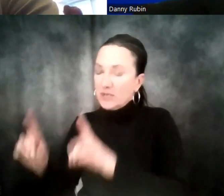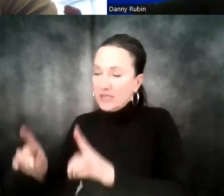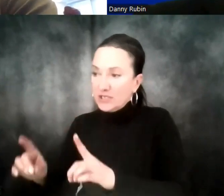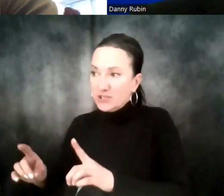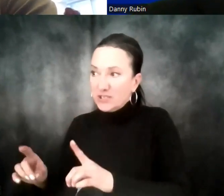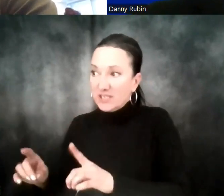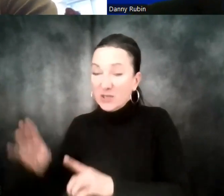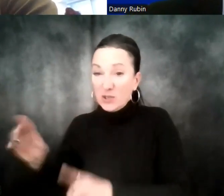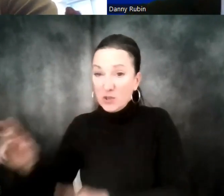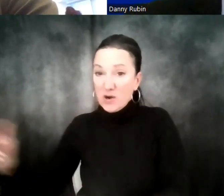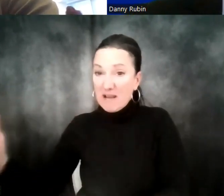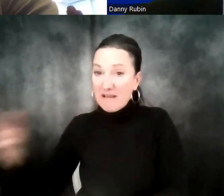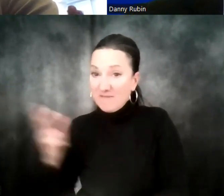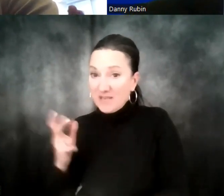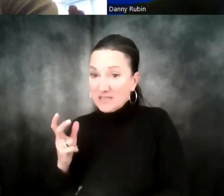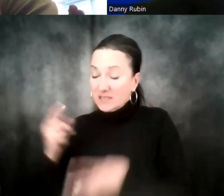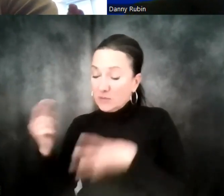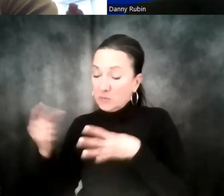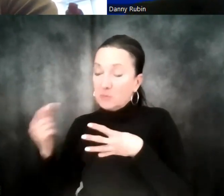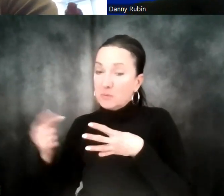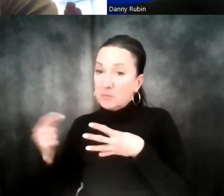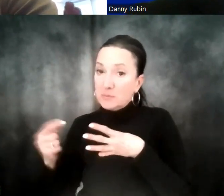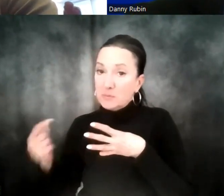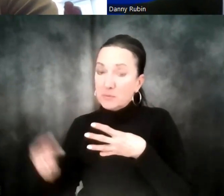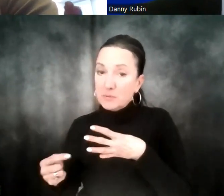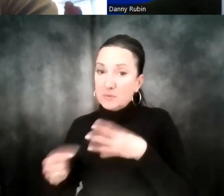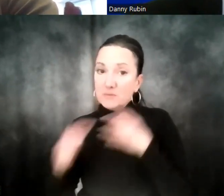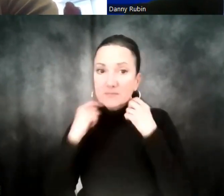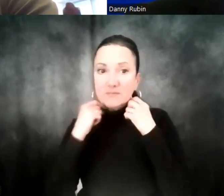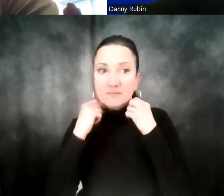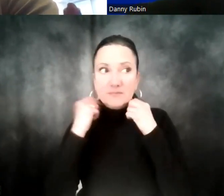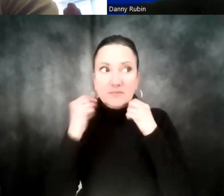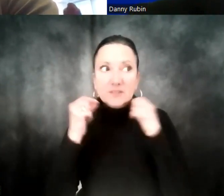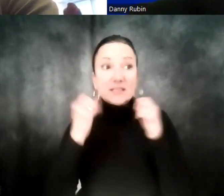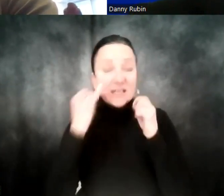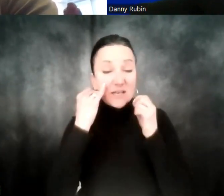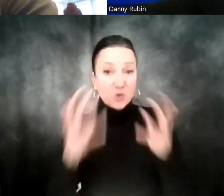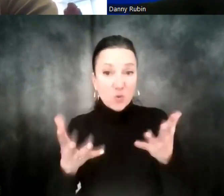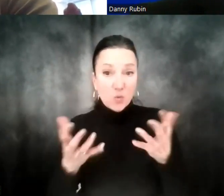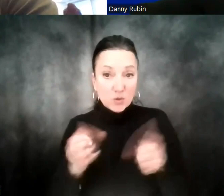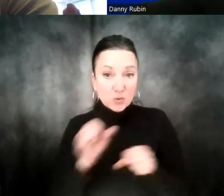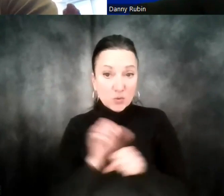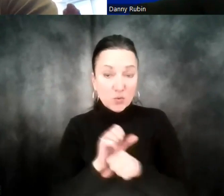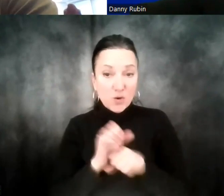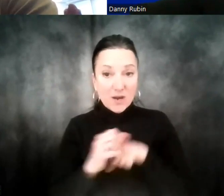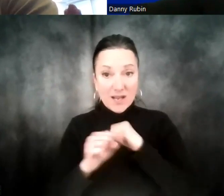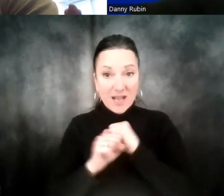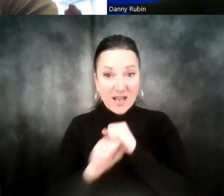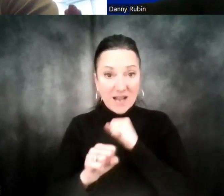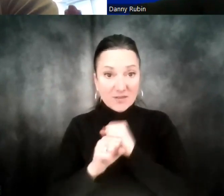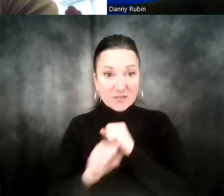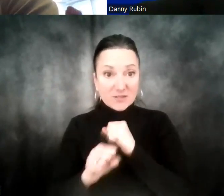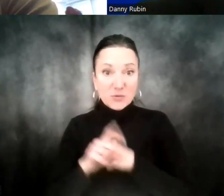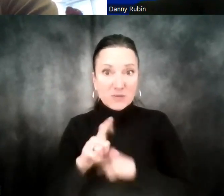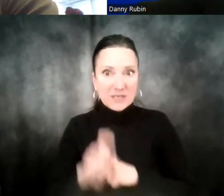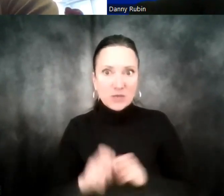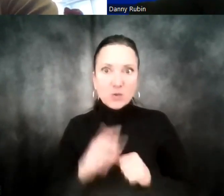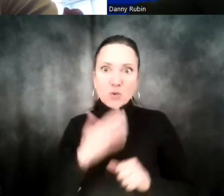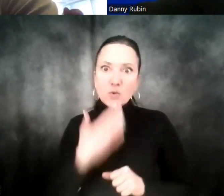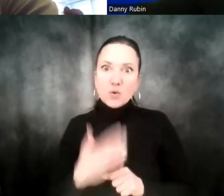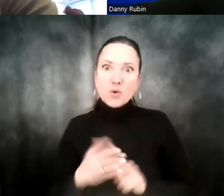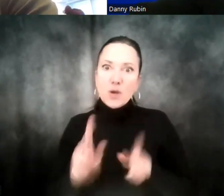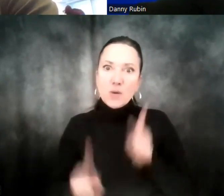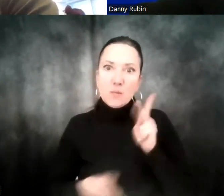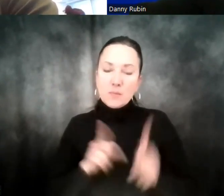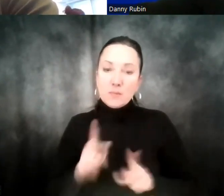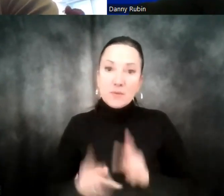Because it seems to me that if you want to work in advertising, you have to be a really good people person to